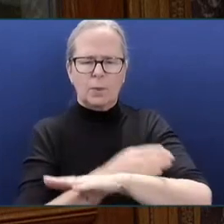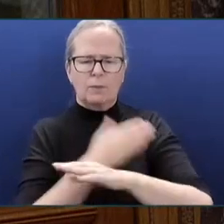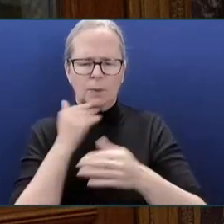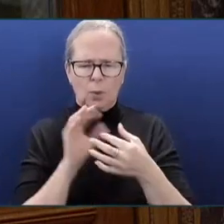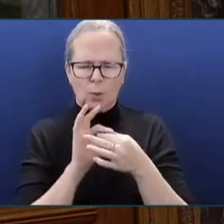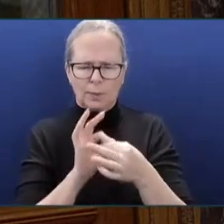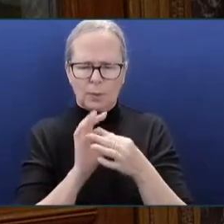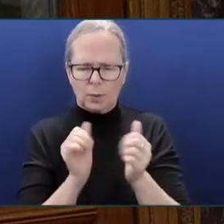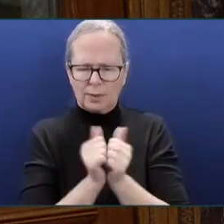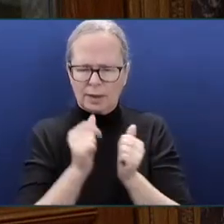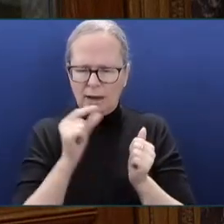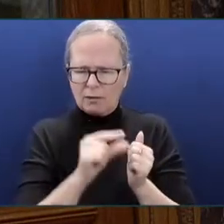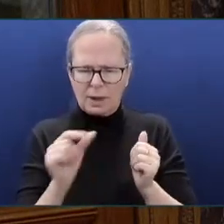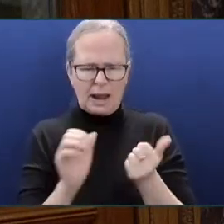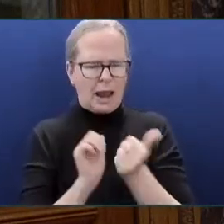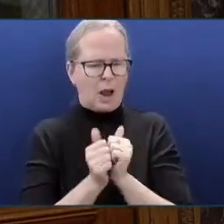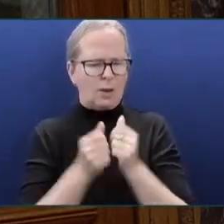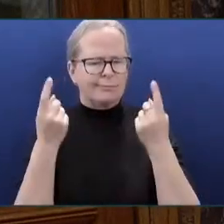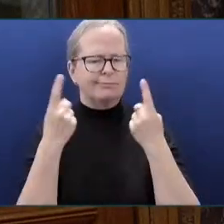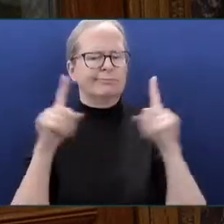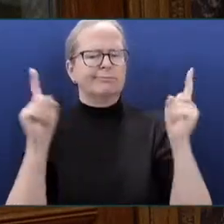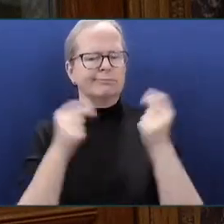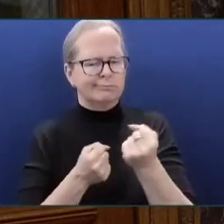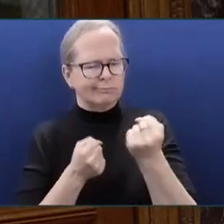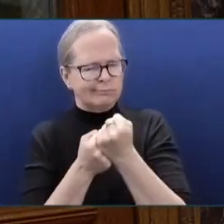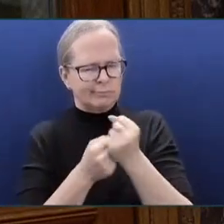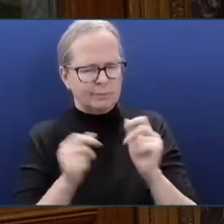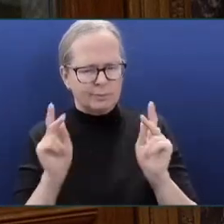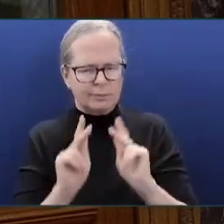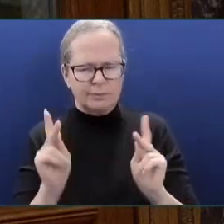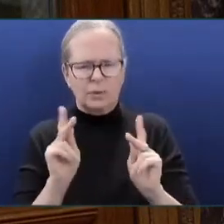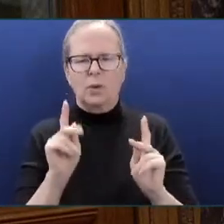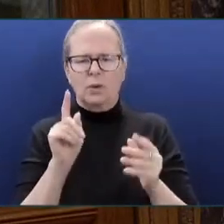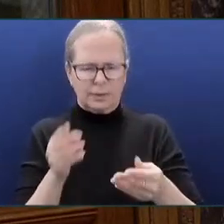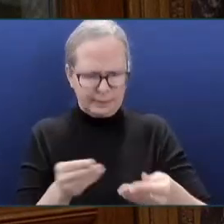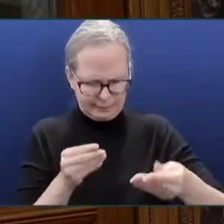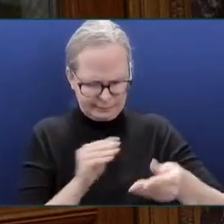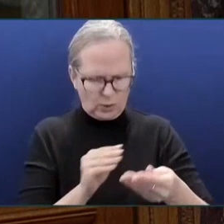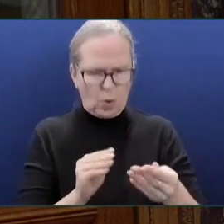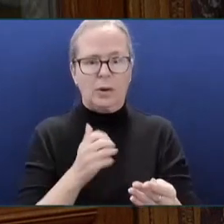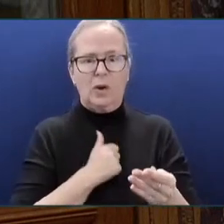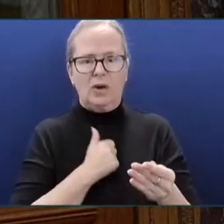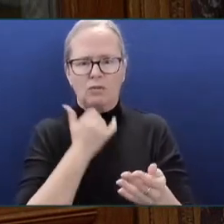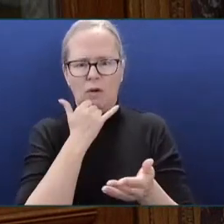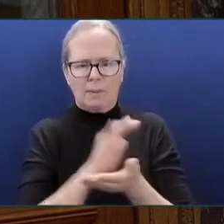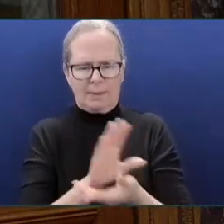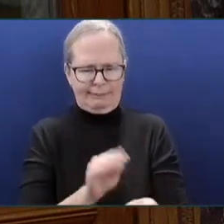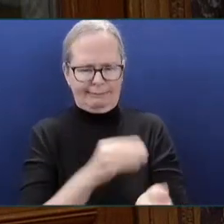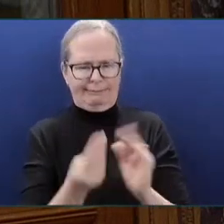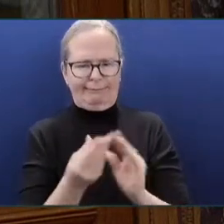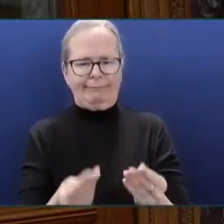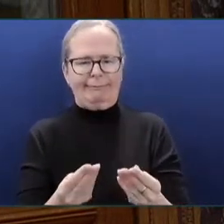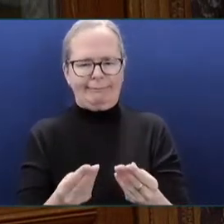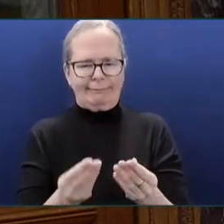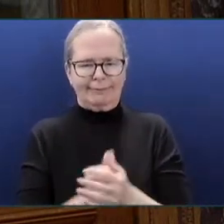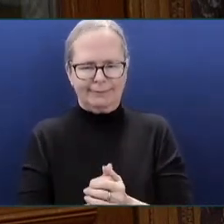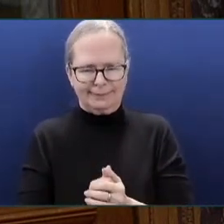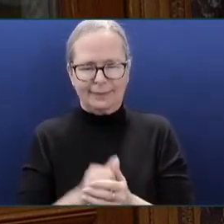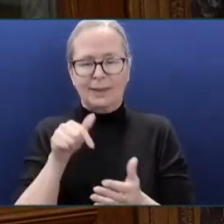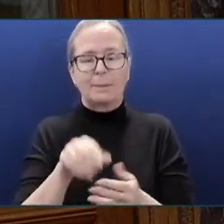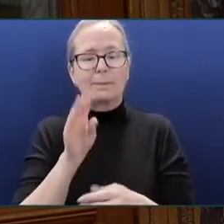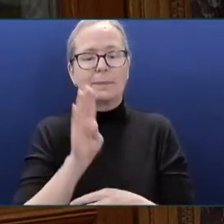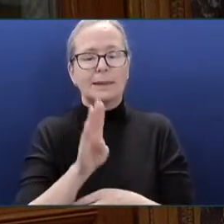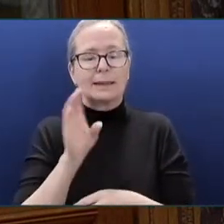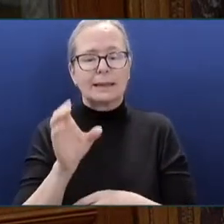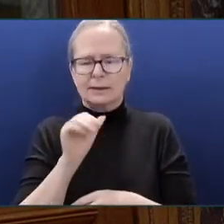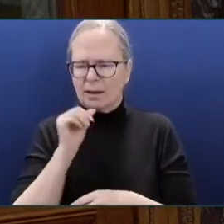I just have to get to the right page here. In British Columbia, the non-profit charitable and cooperative sectors deliver critical services to